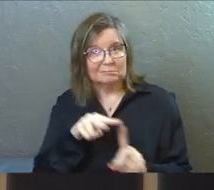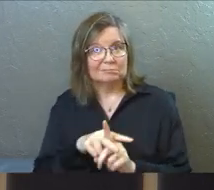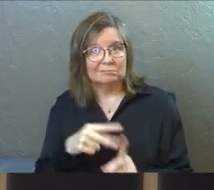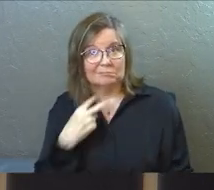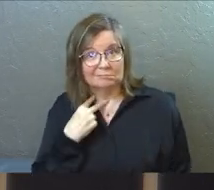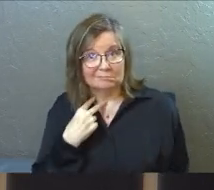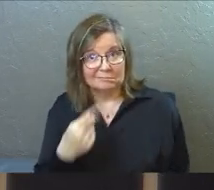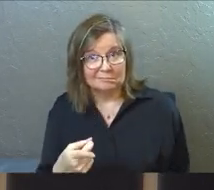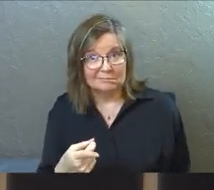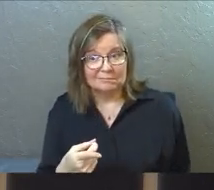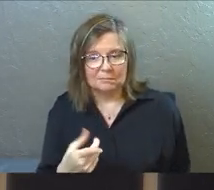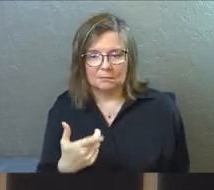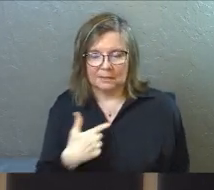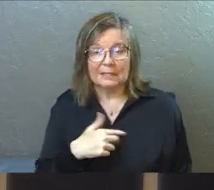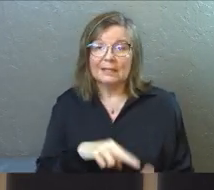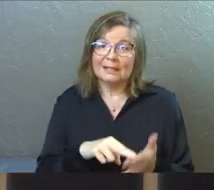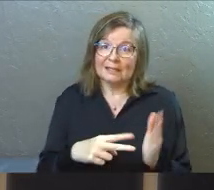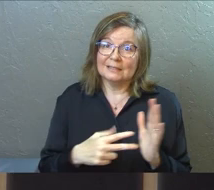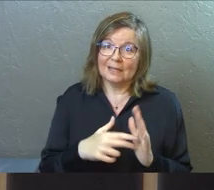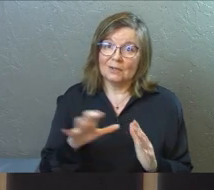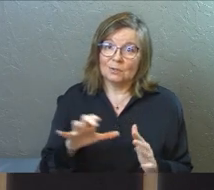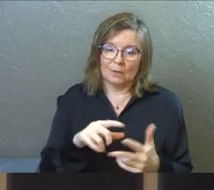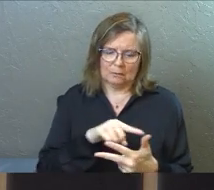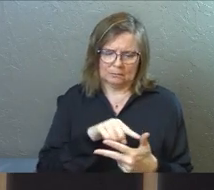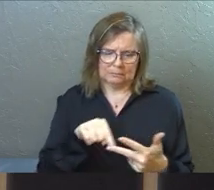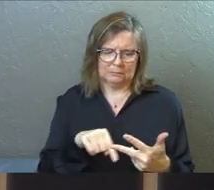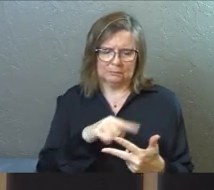you there? He intended to.